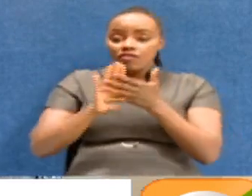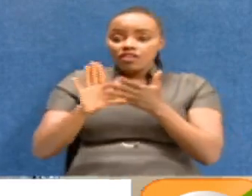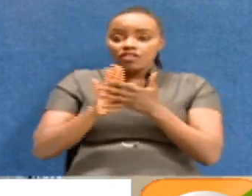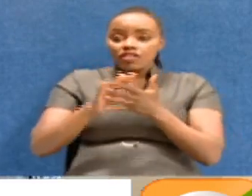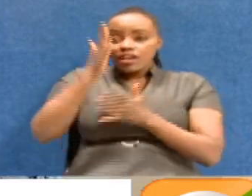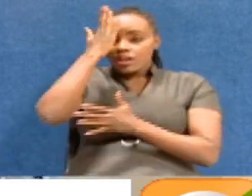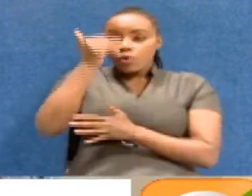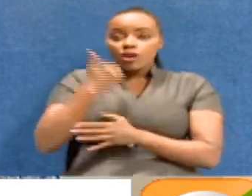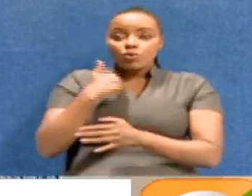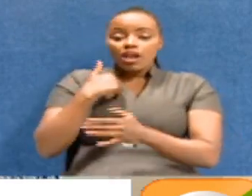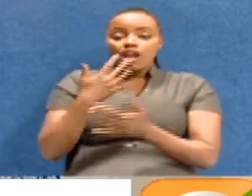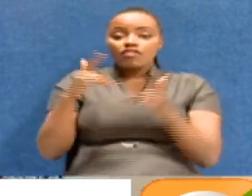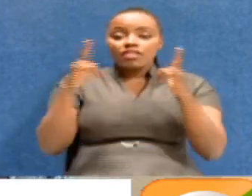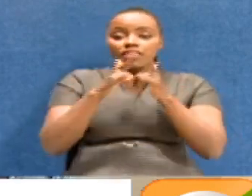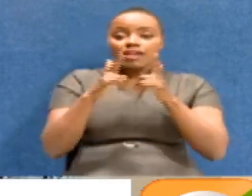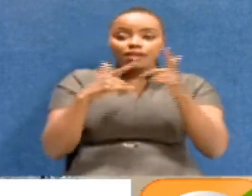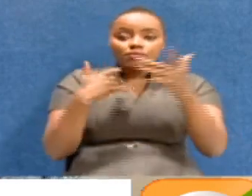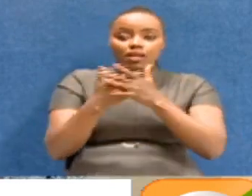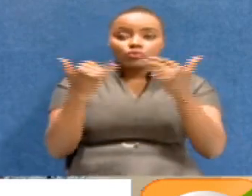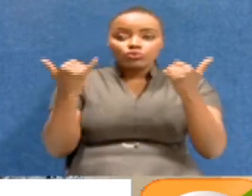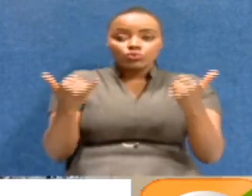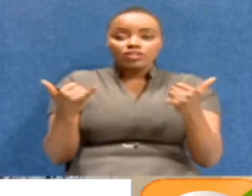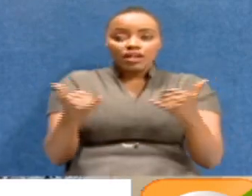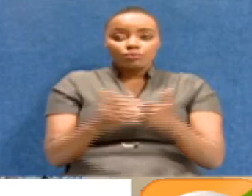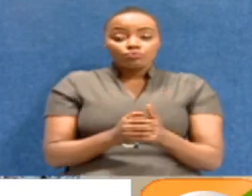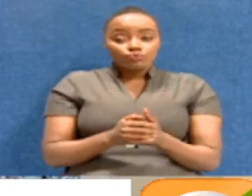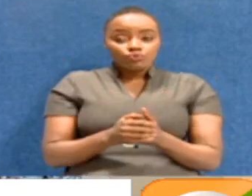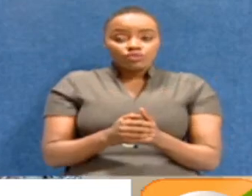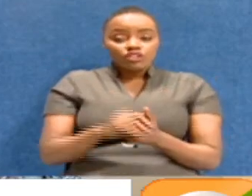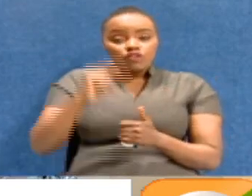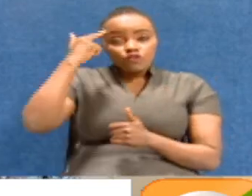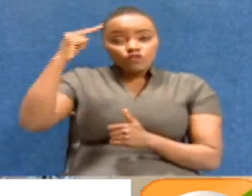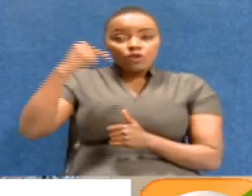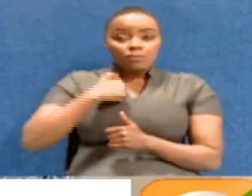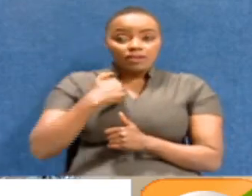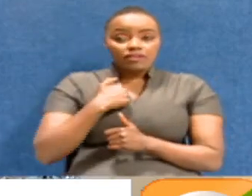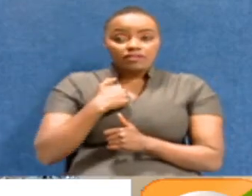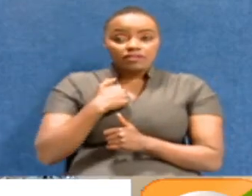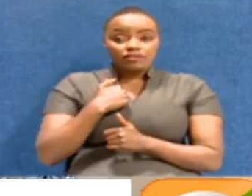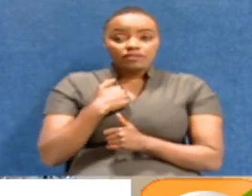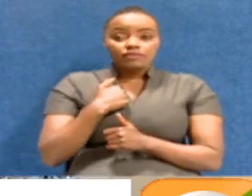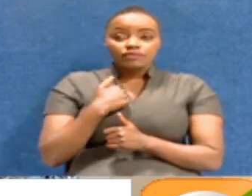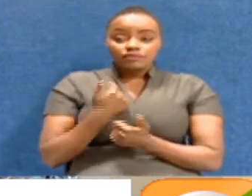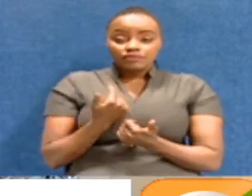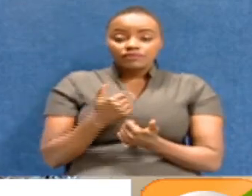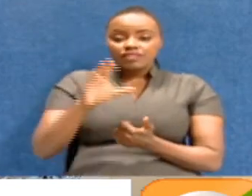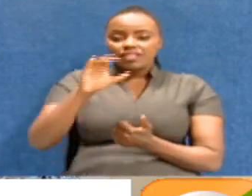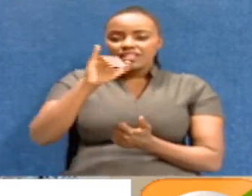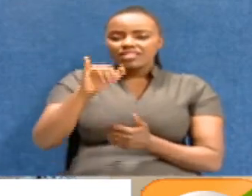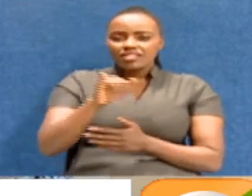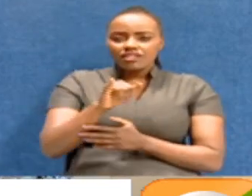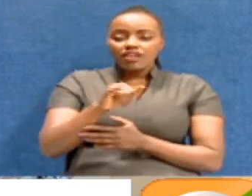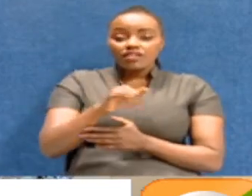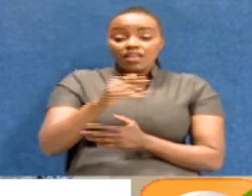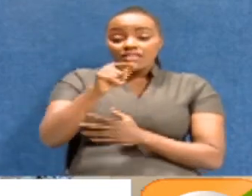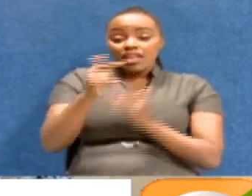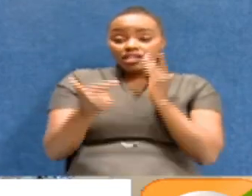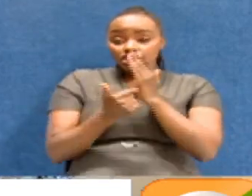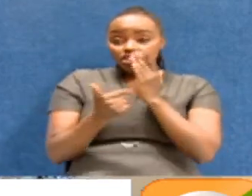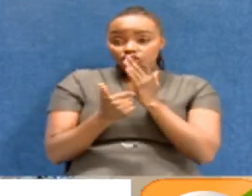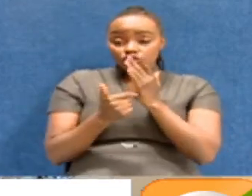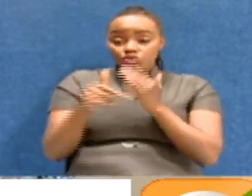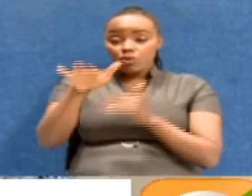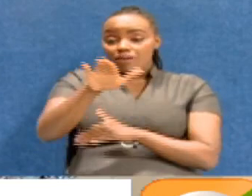why we still have those gaps today. Okay. So, for me, give it to him. The e-platform in terms